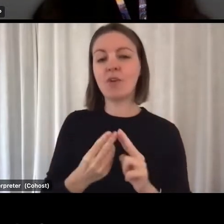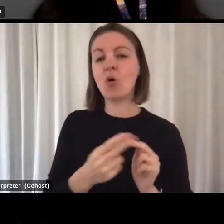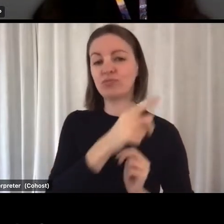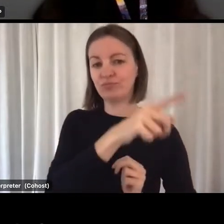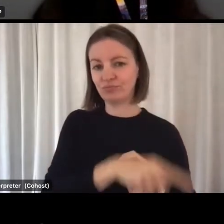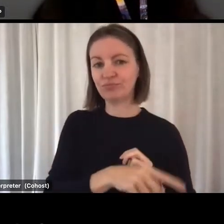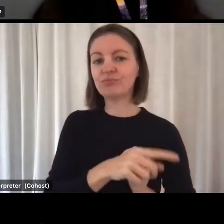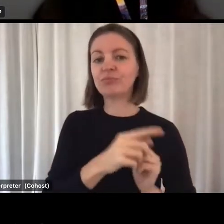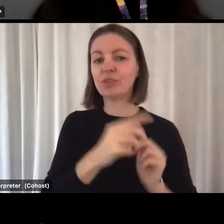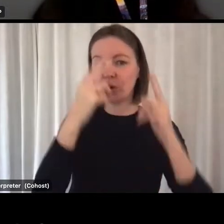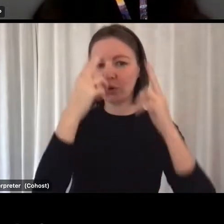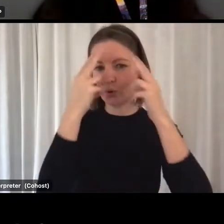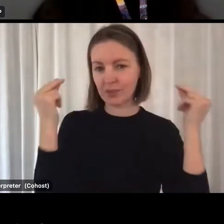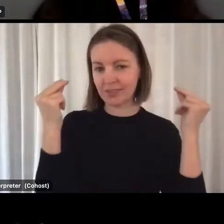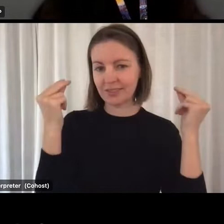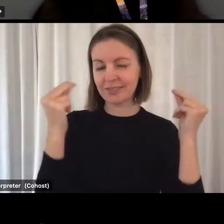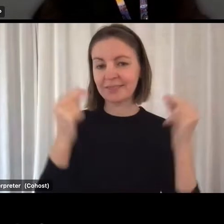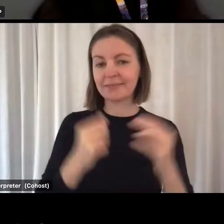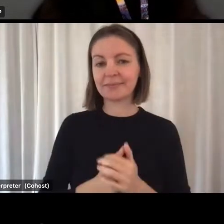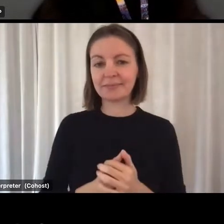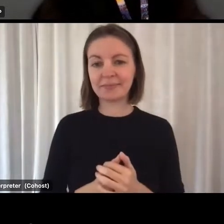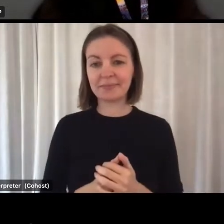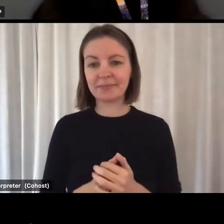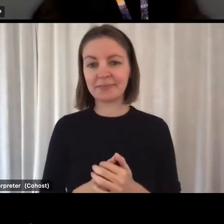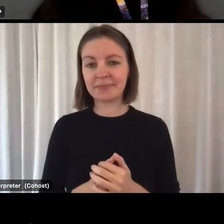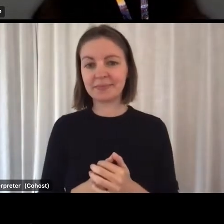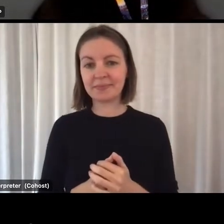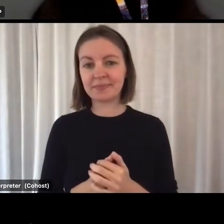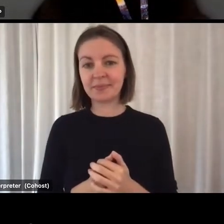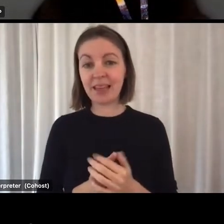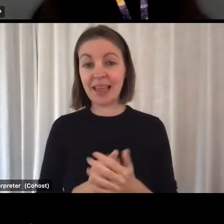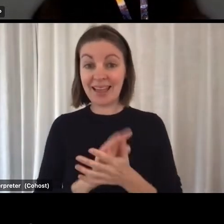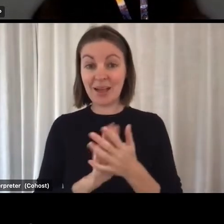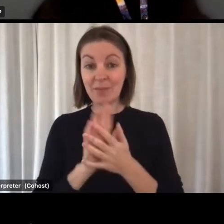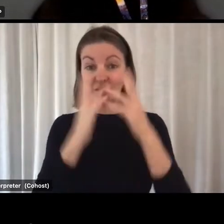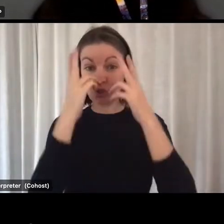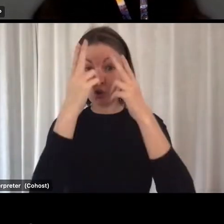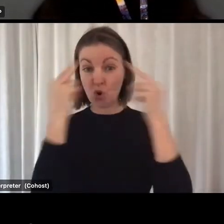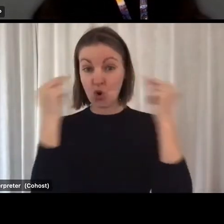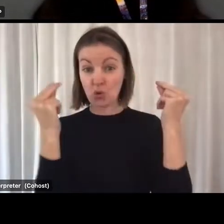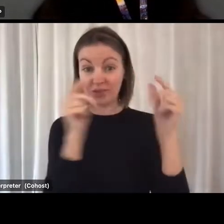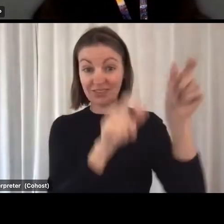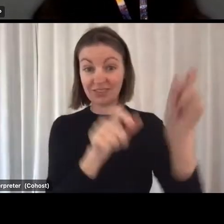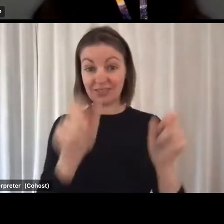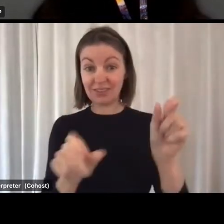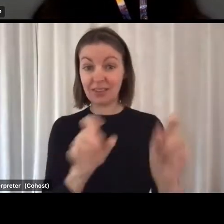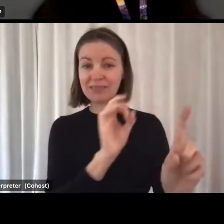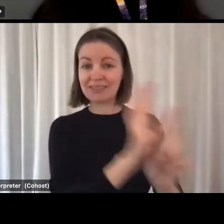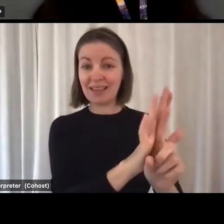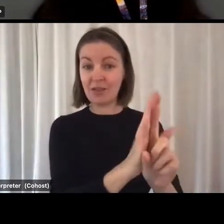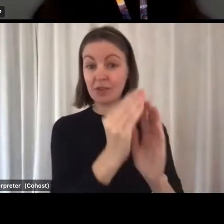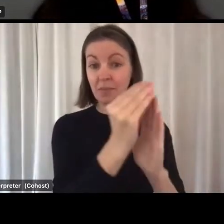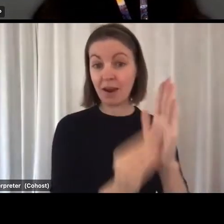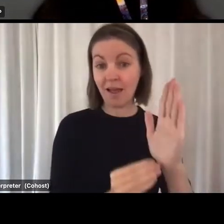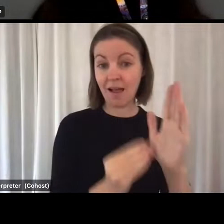at the end of the eligibility periods. So nurses themselves will not be able to apply for the payment.